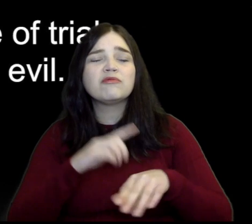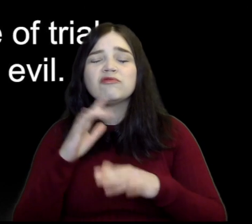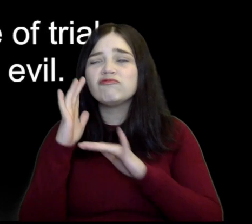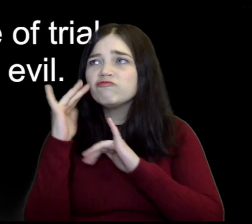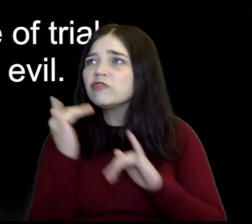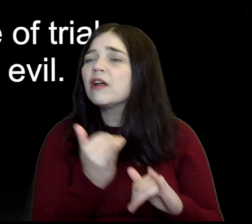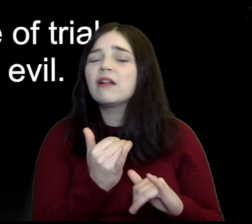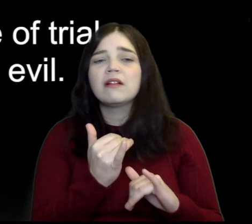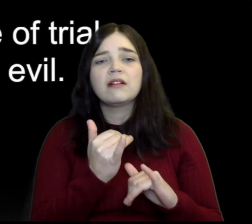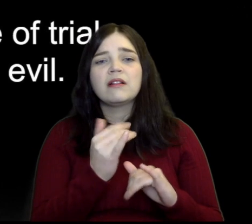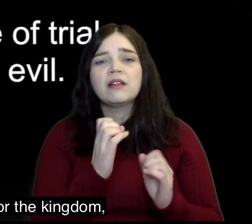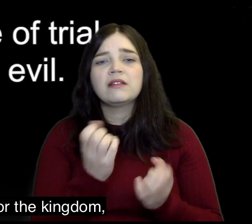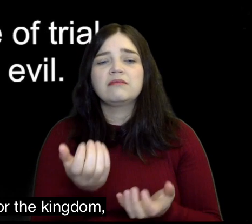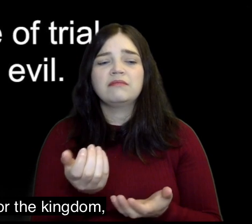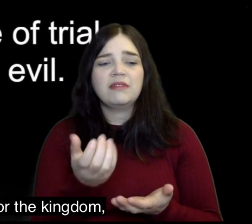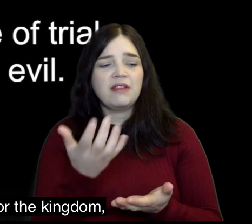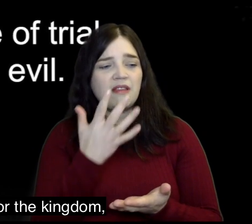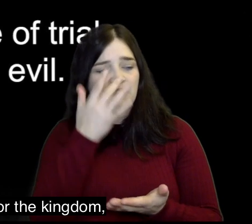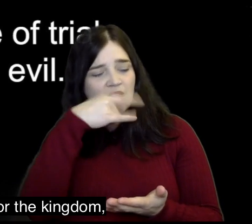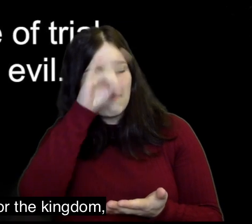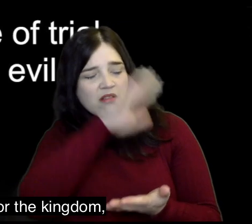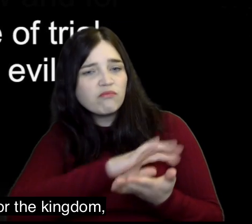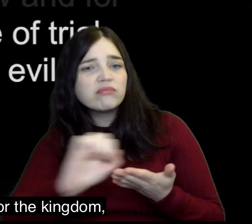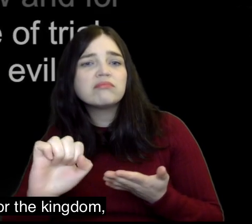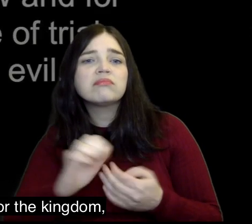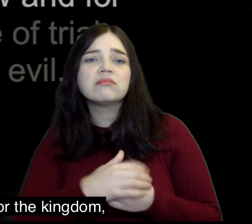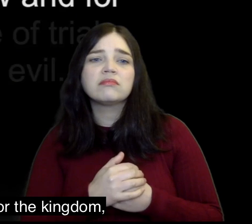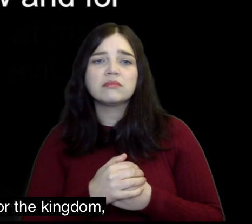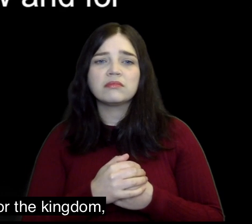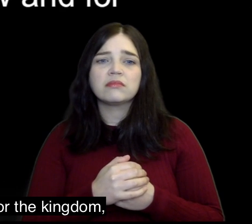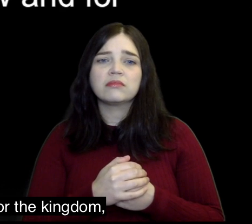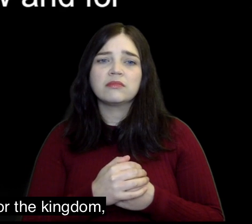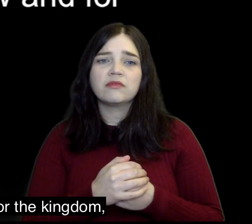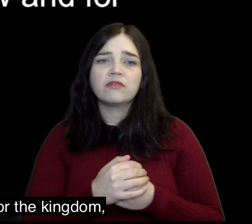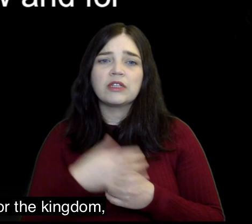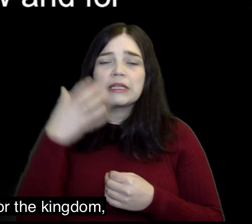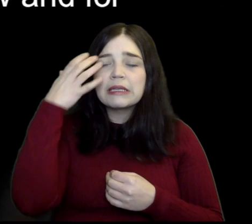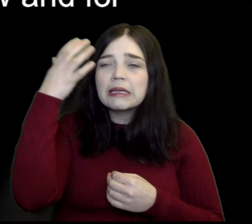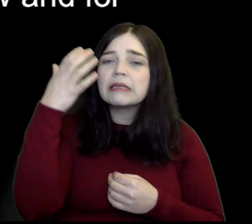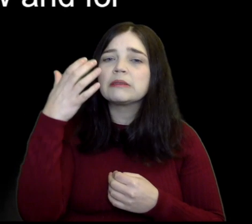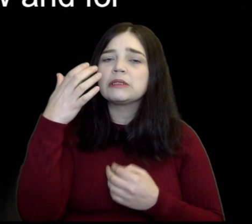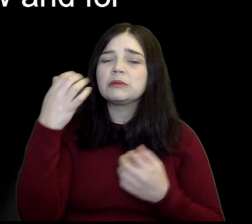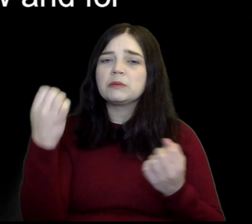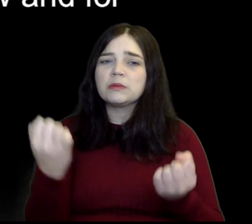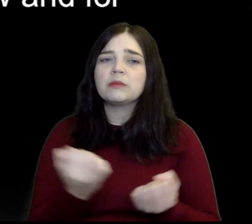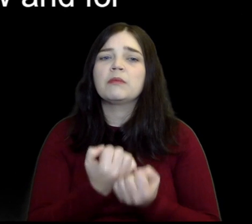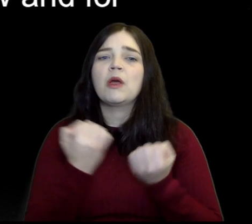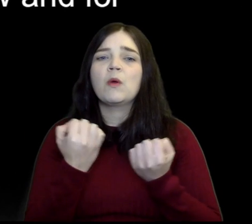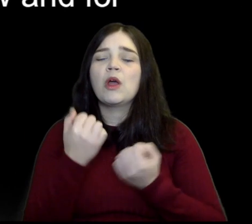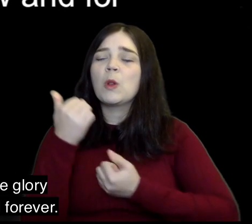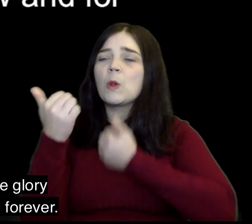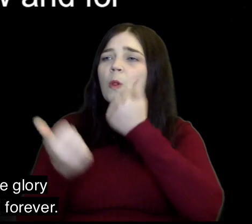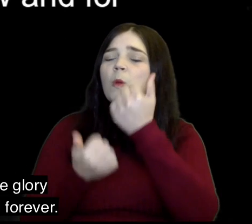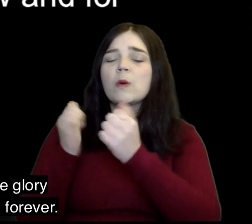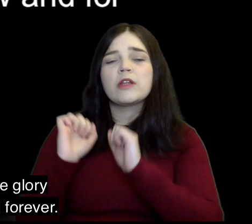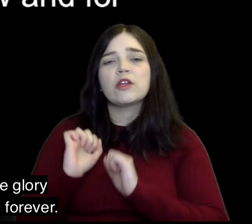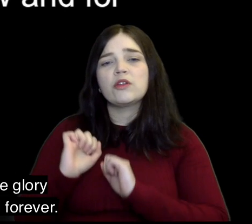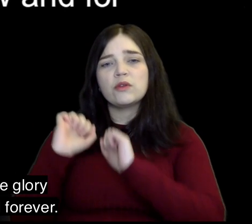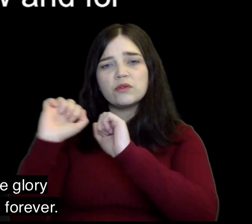and save us from this time of trial and deliver us from evil for the kingdom